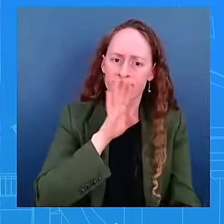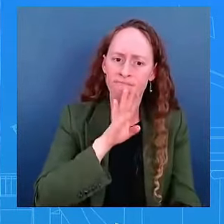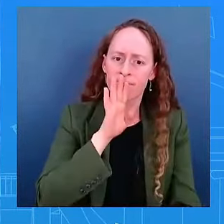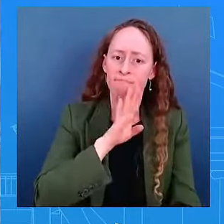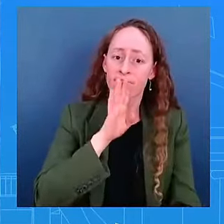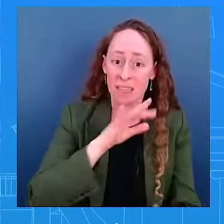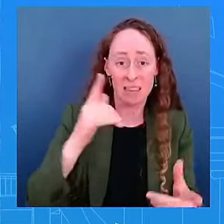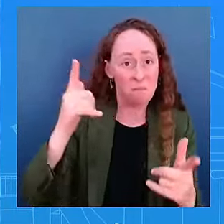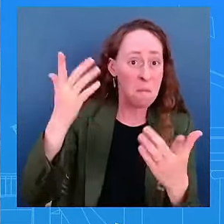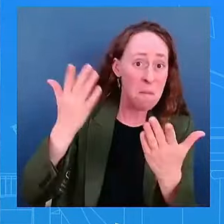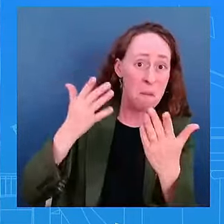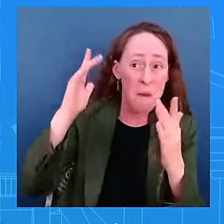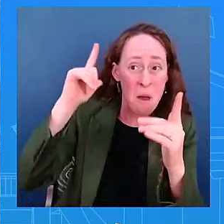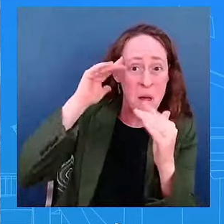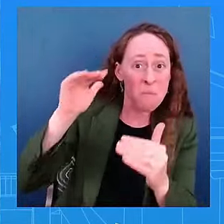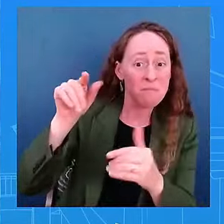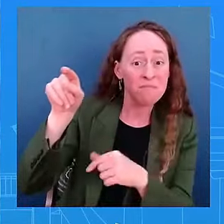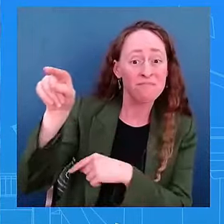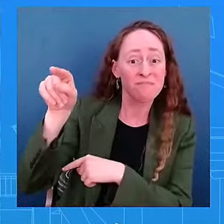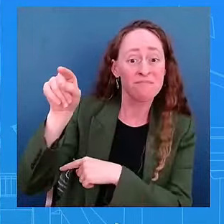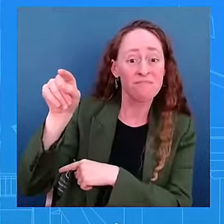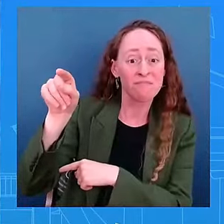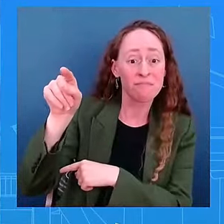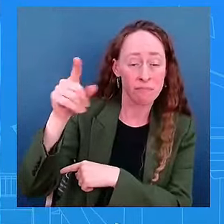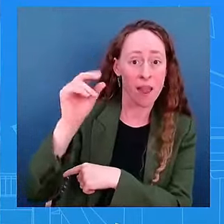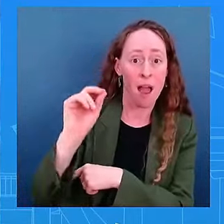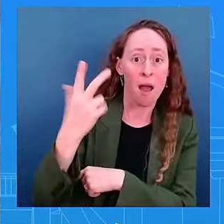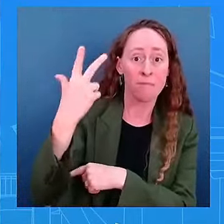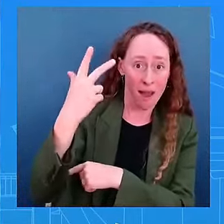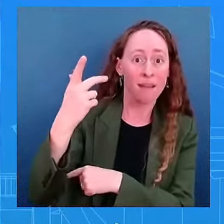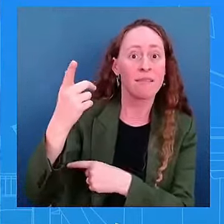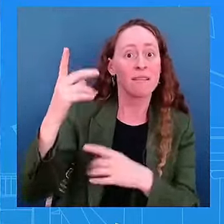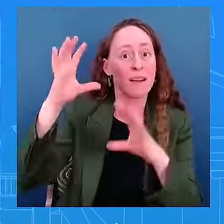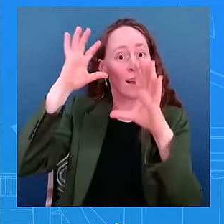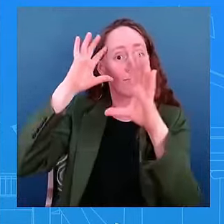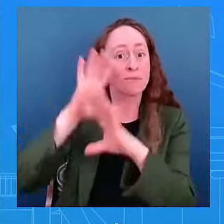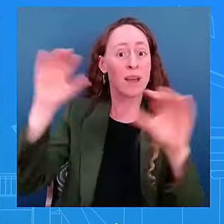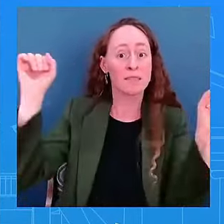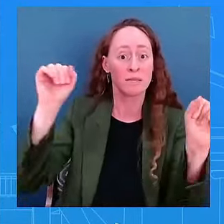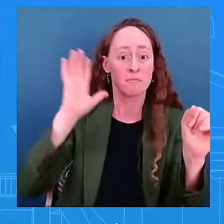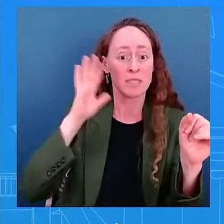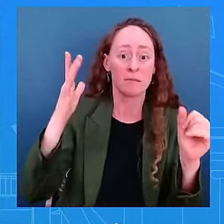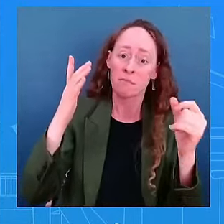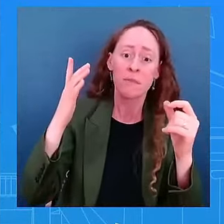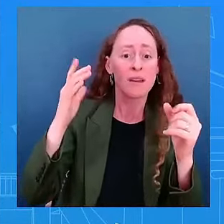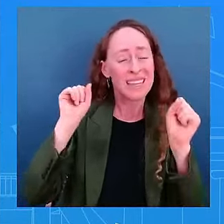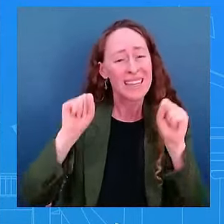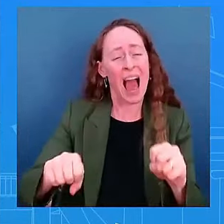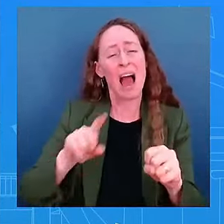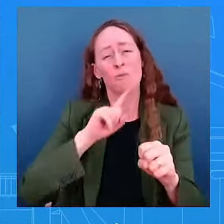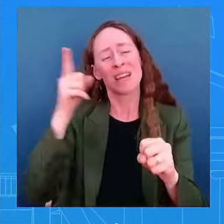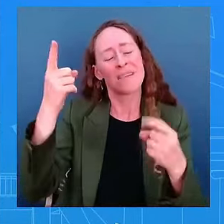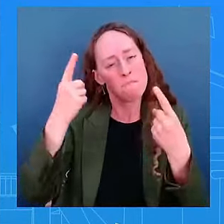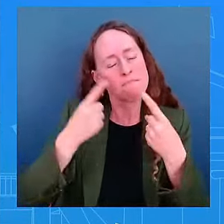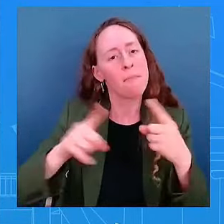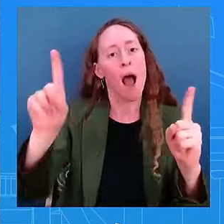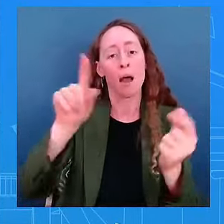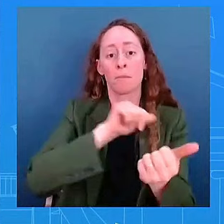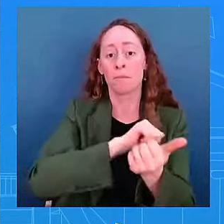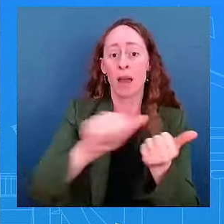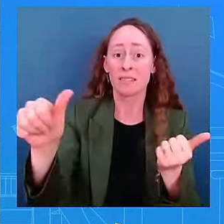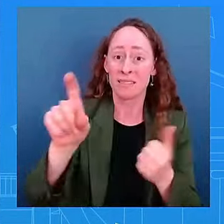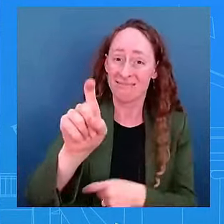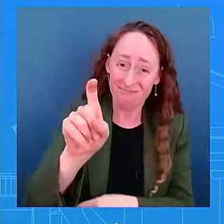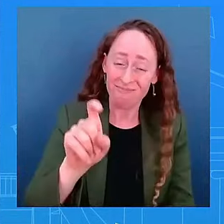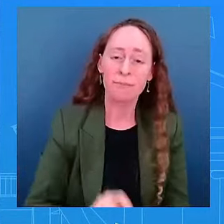she could champion this and that she could get what he could get done? Absolutely. Absolutely. For sure. Absolutely. This is an important issue